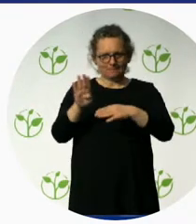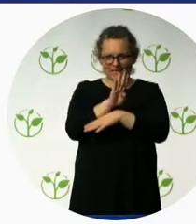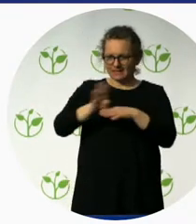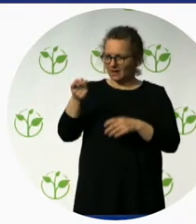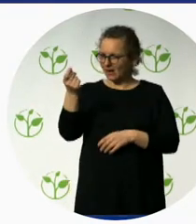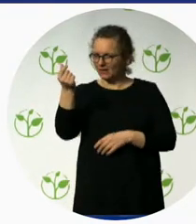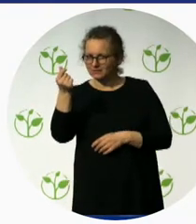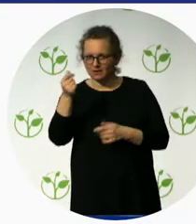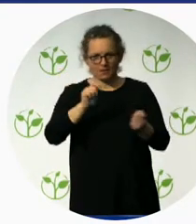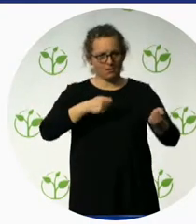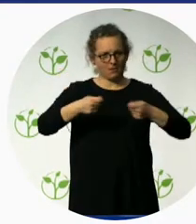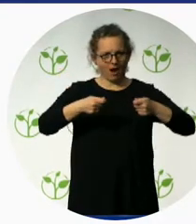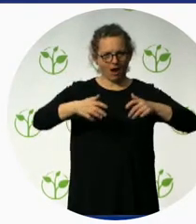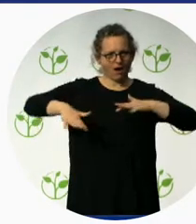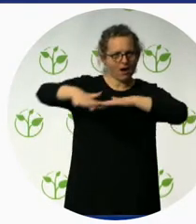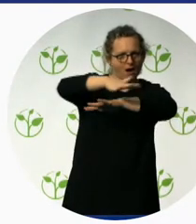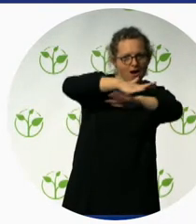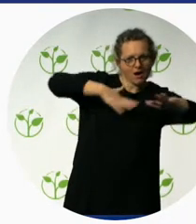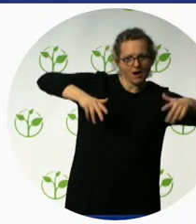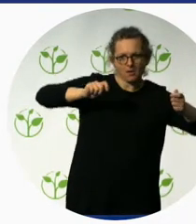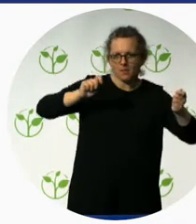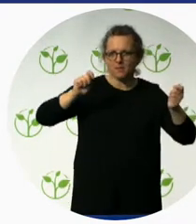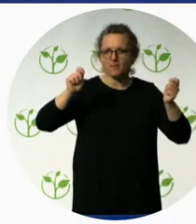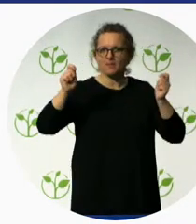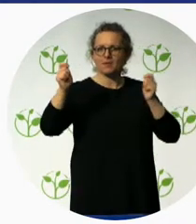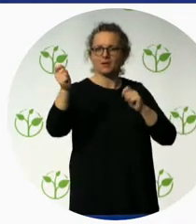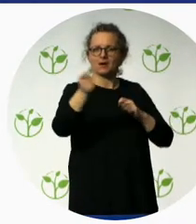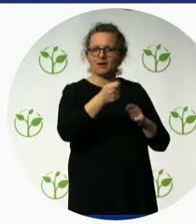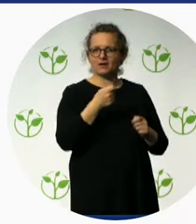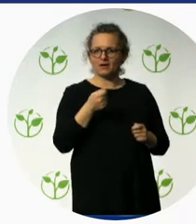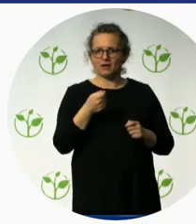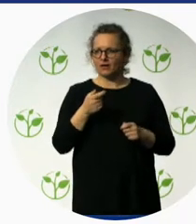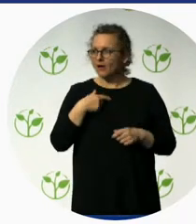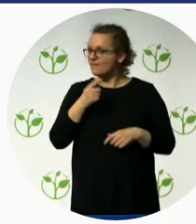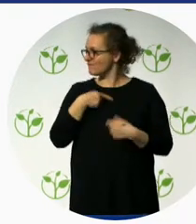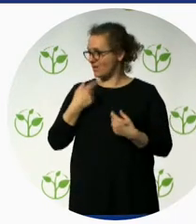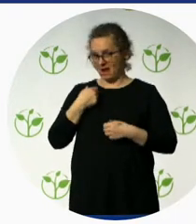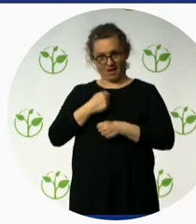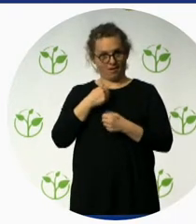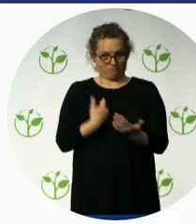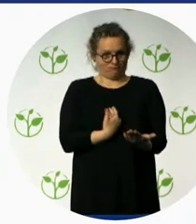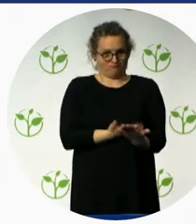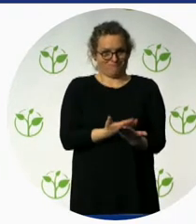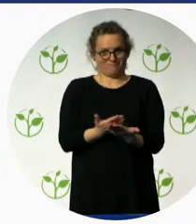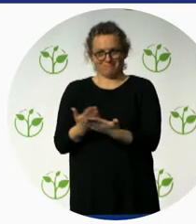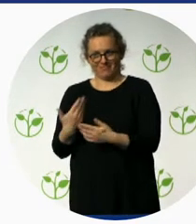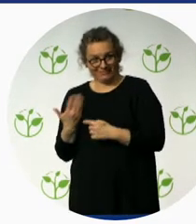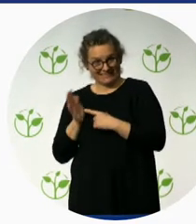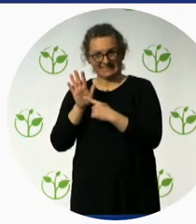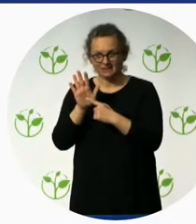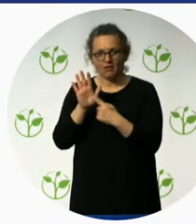our model. So, travel is cool and so is disability now. That's what we try to focus on.